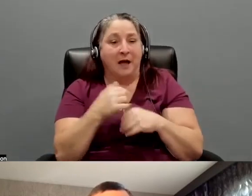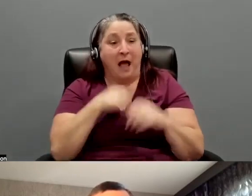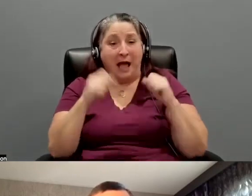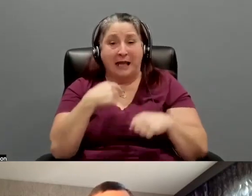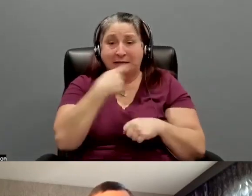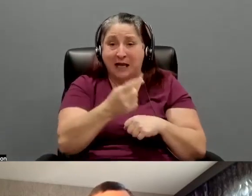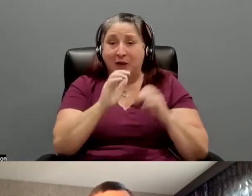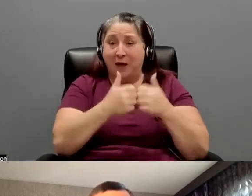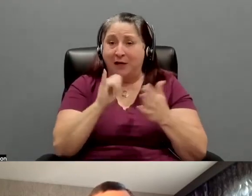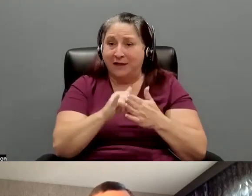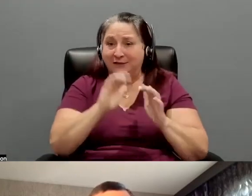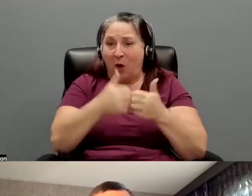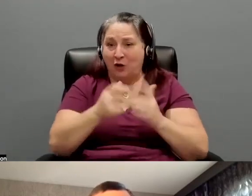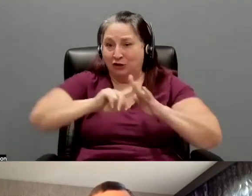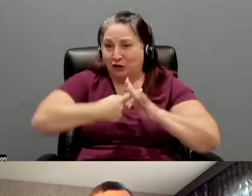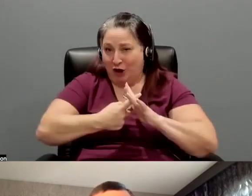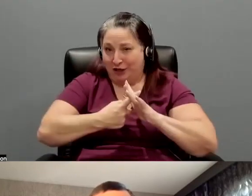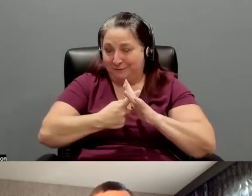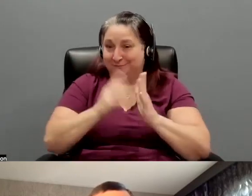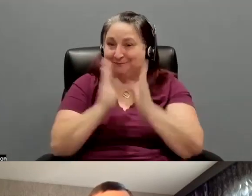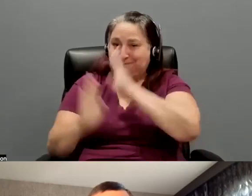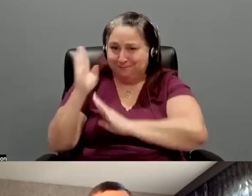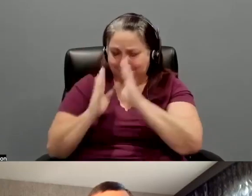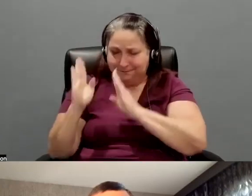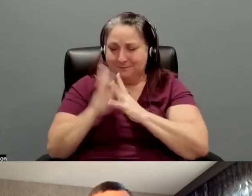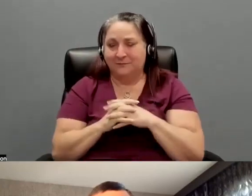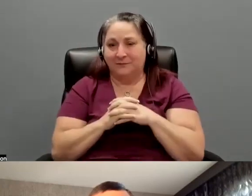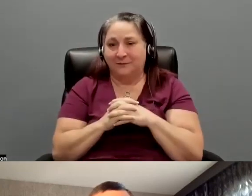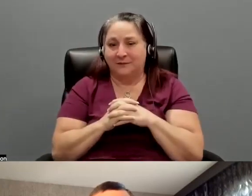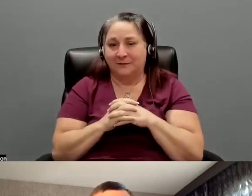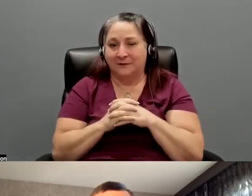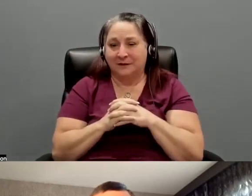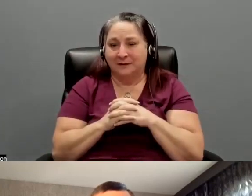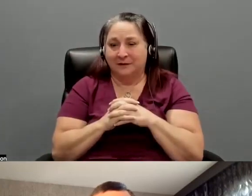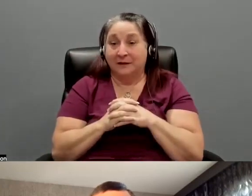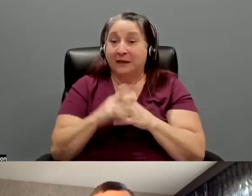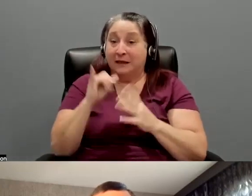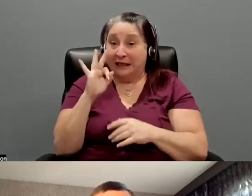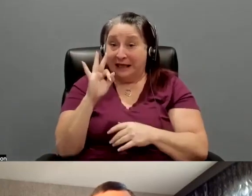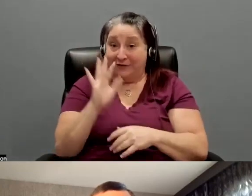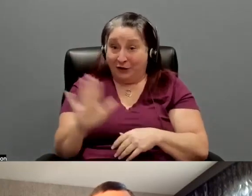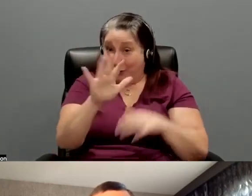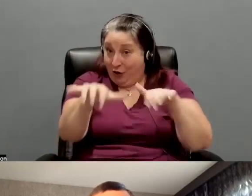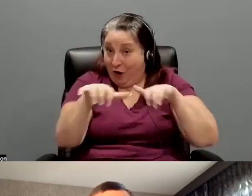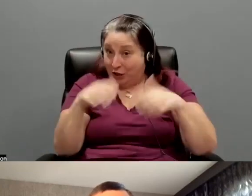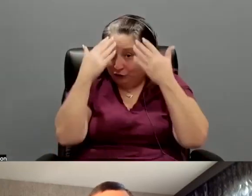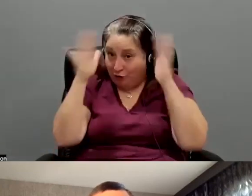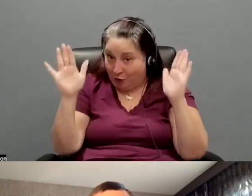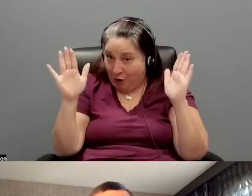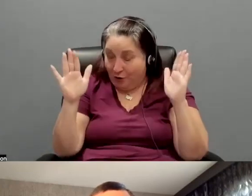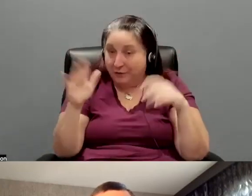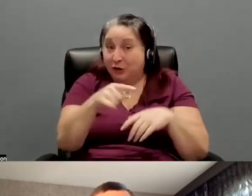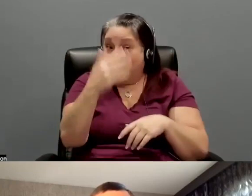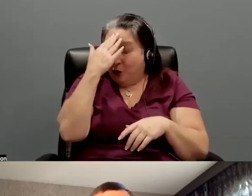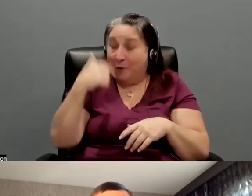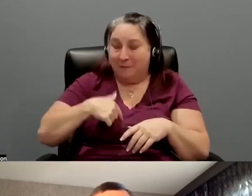you how this all kind of got started. I mean, it's, so in case your audience doesn't know, I think you do know Alex and I